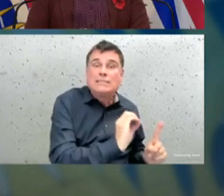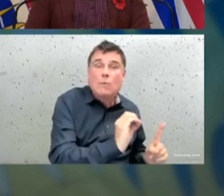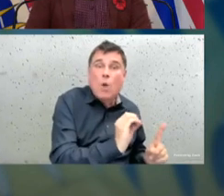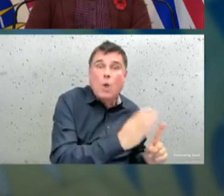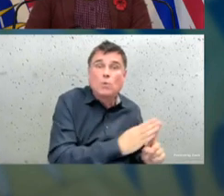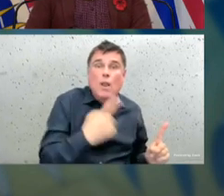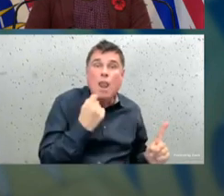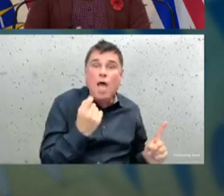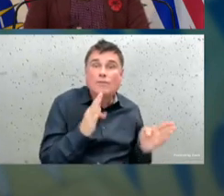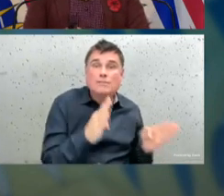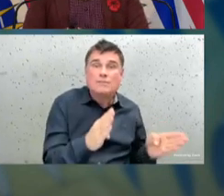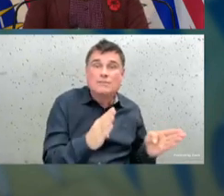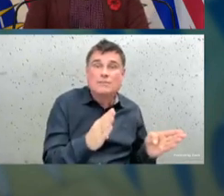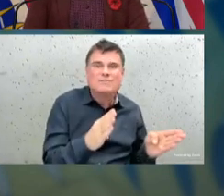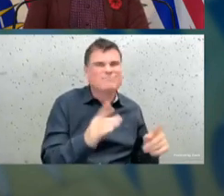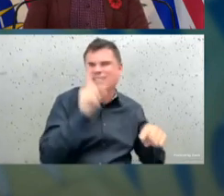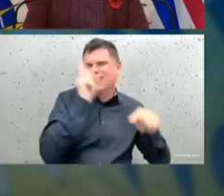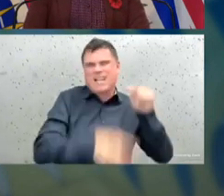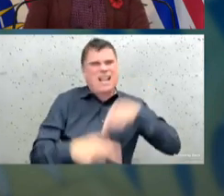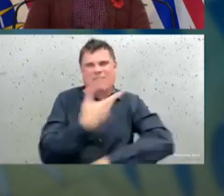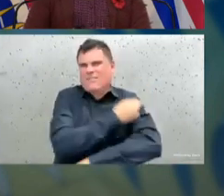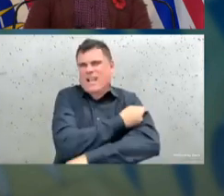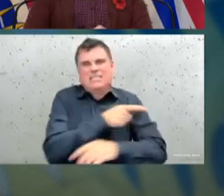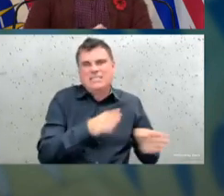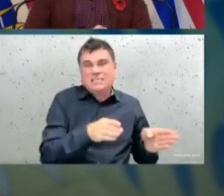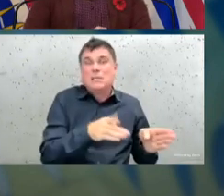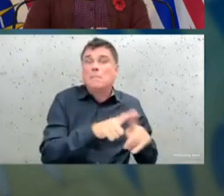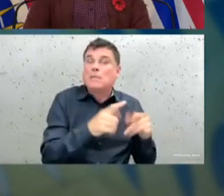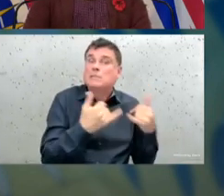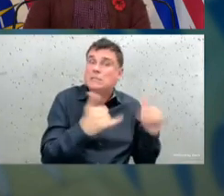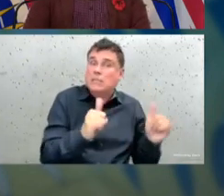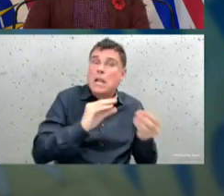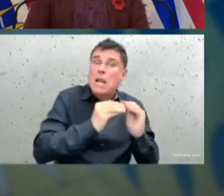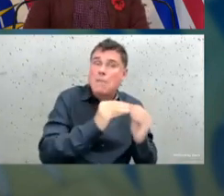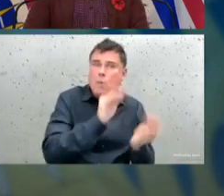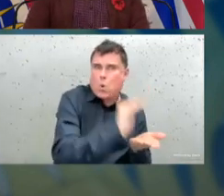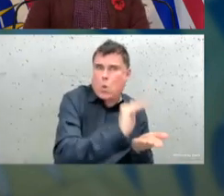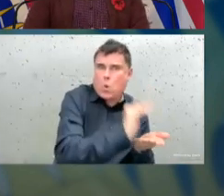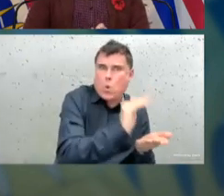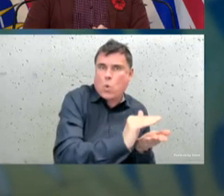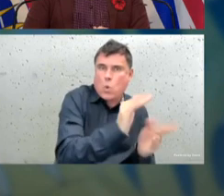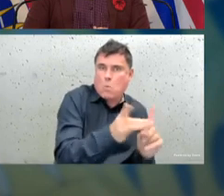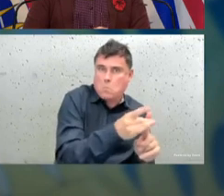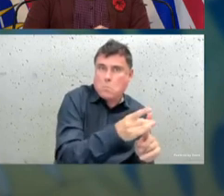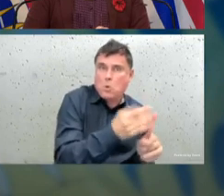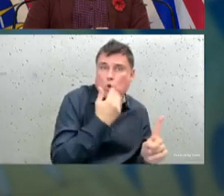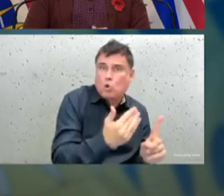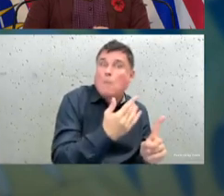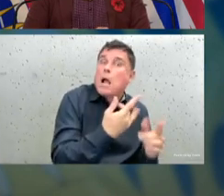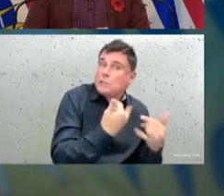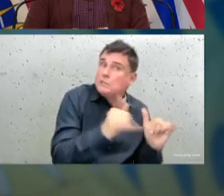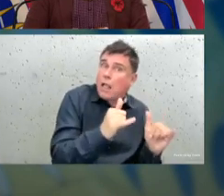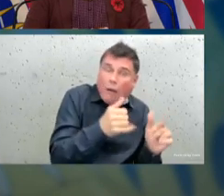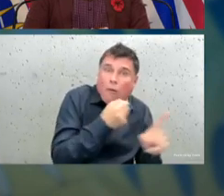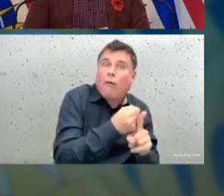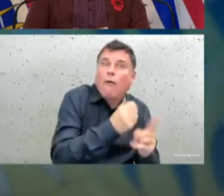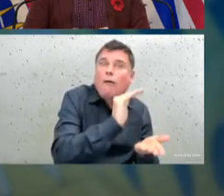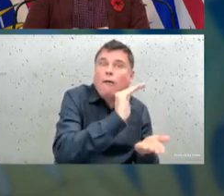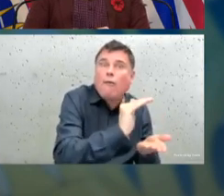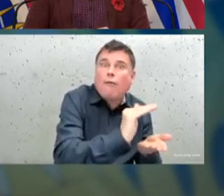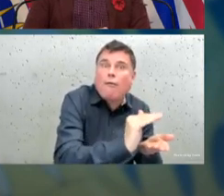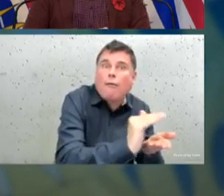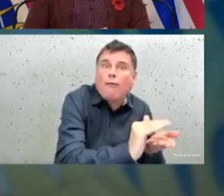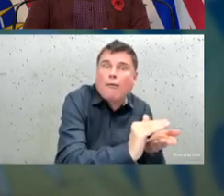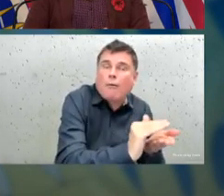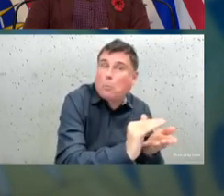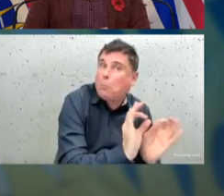When we look again at hospitalization, so the numbers of people in hospital in the top, and the rate per 100,000 on the